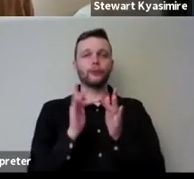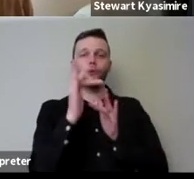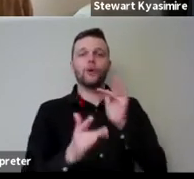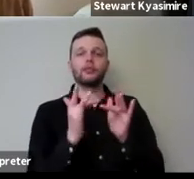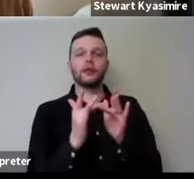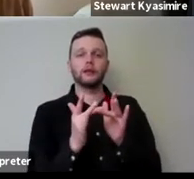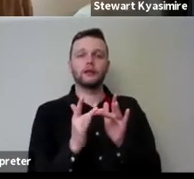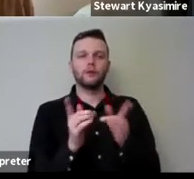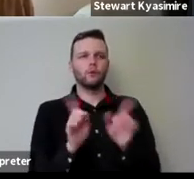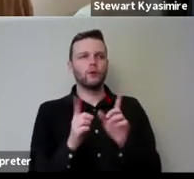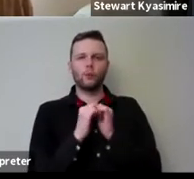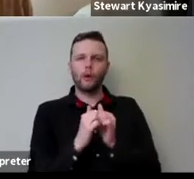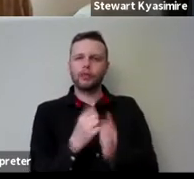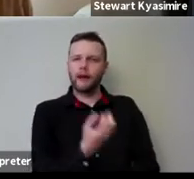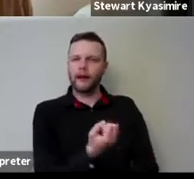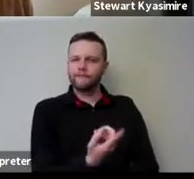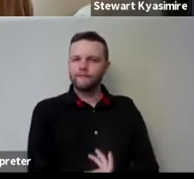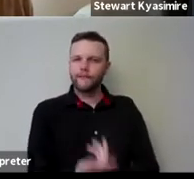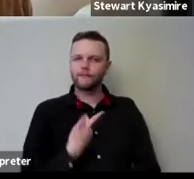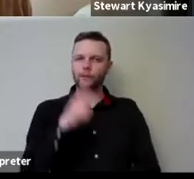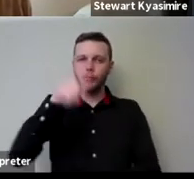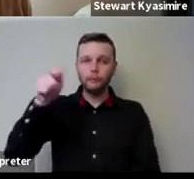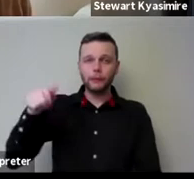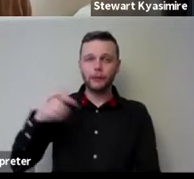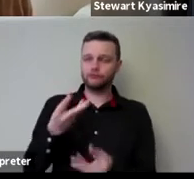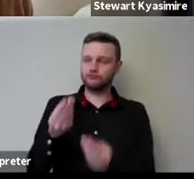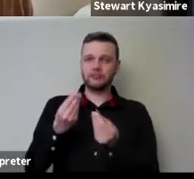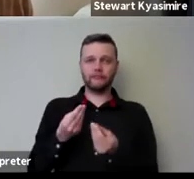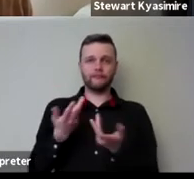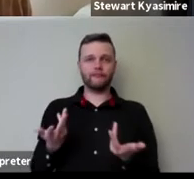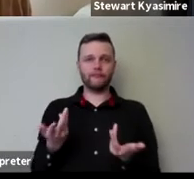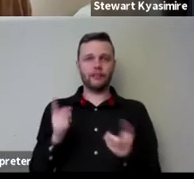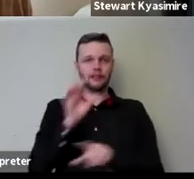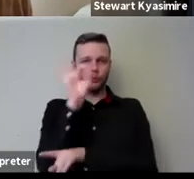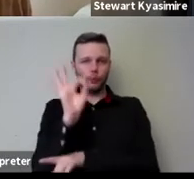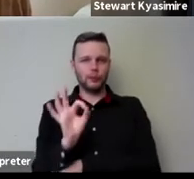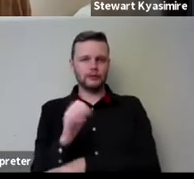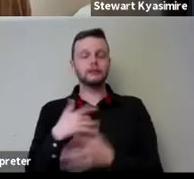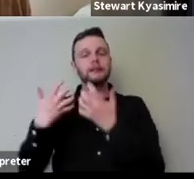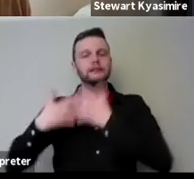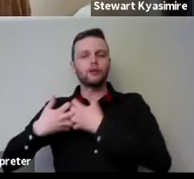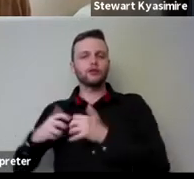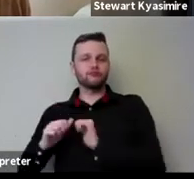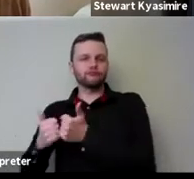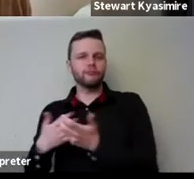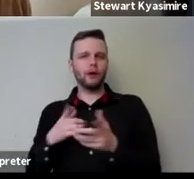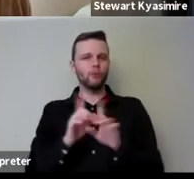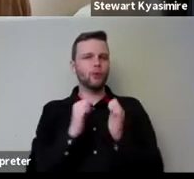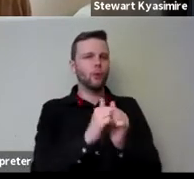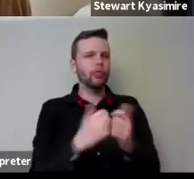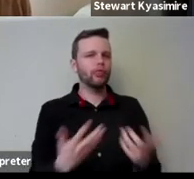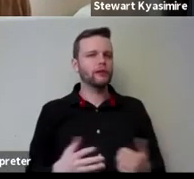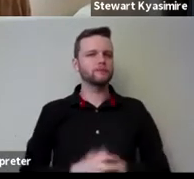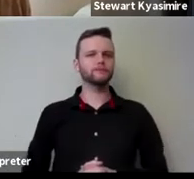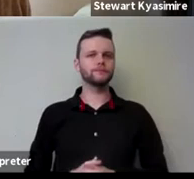what worth do they have to the people who receive them is the other question not just the technology behind how they work and